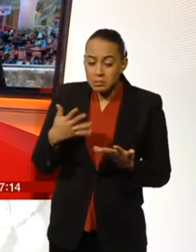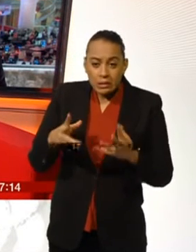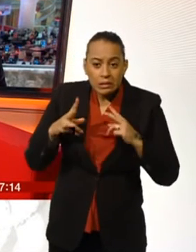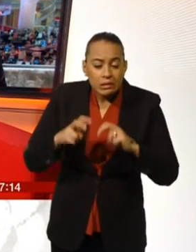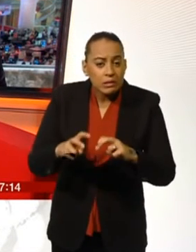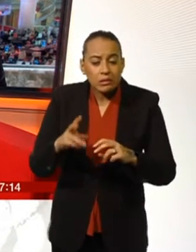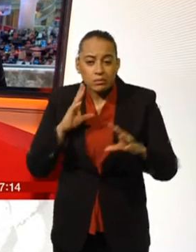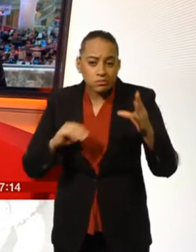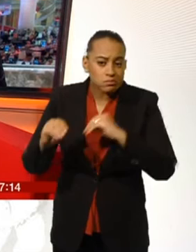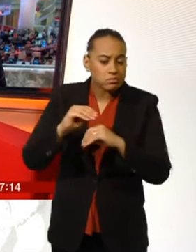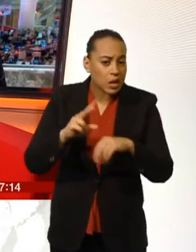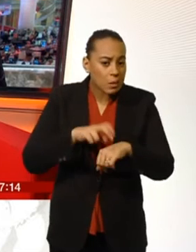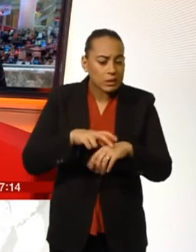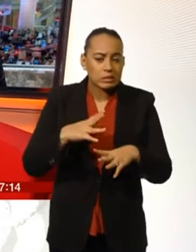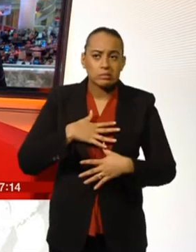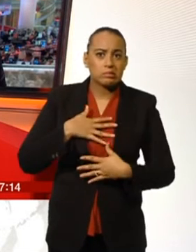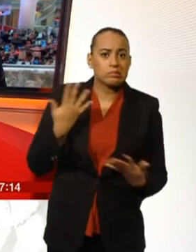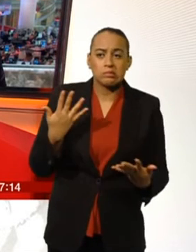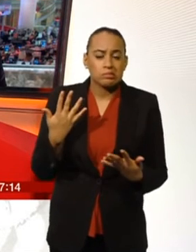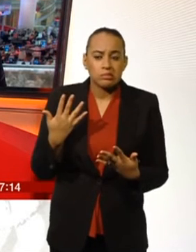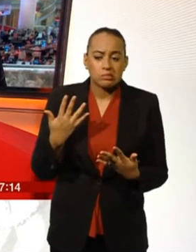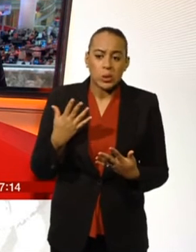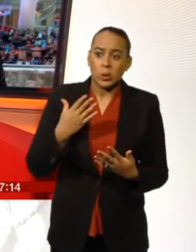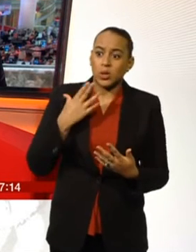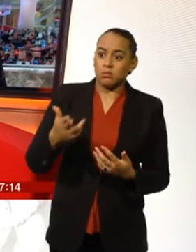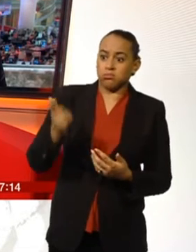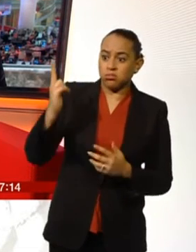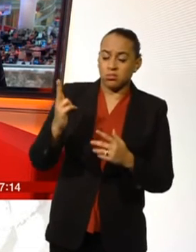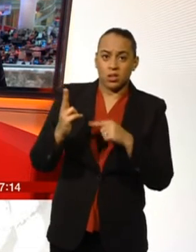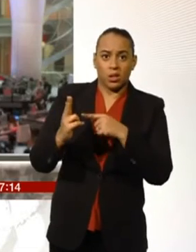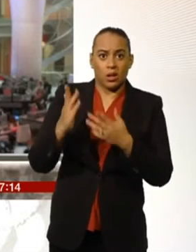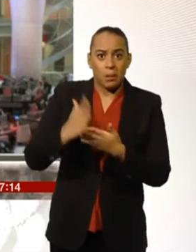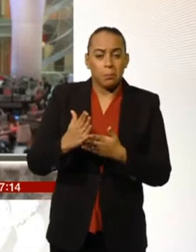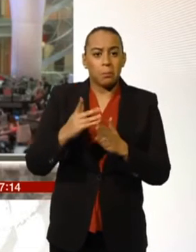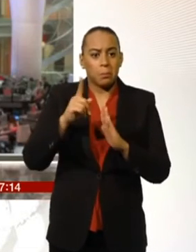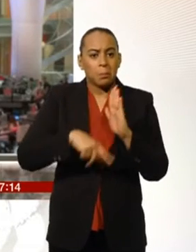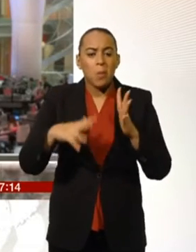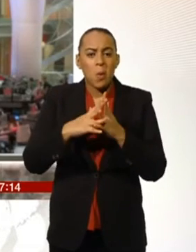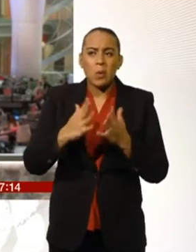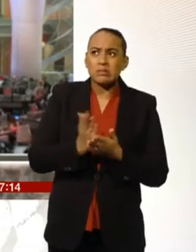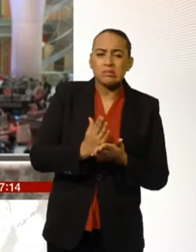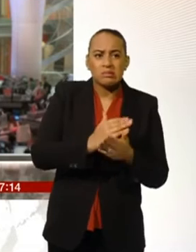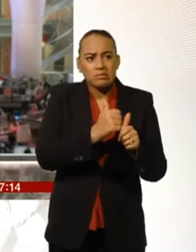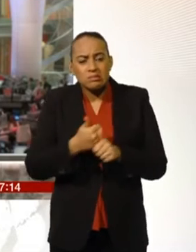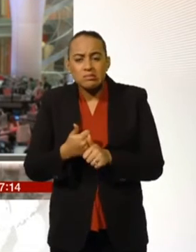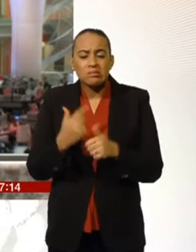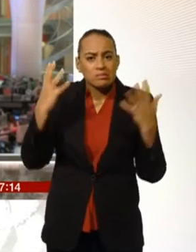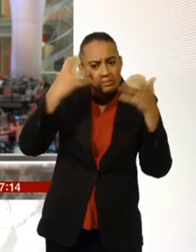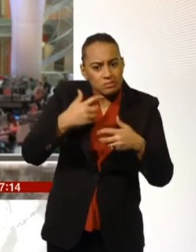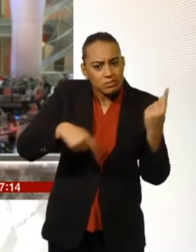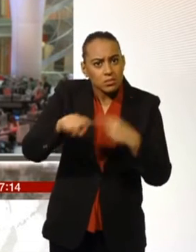this support or backing if they are put in a situation where they have to shoot? I haven't heard anything saying that they